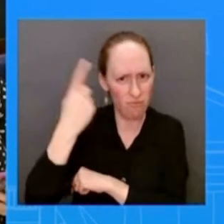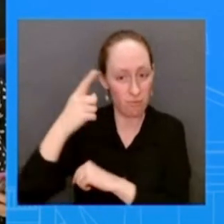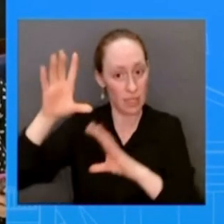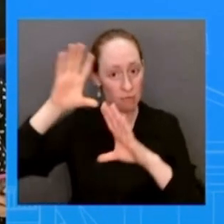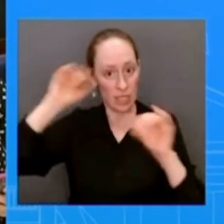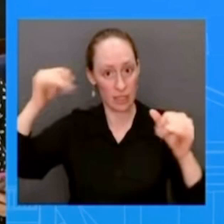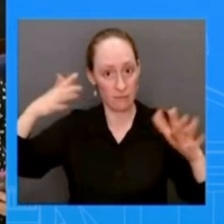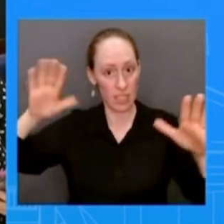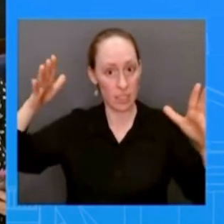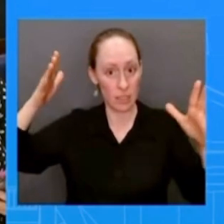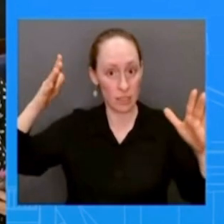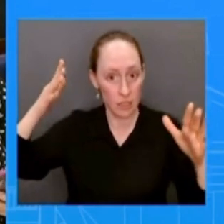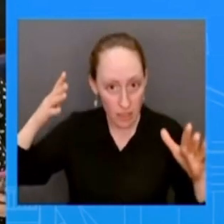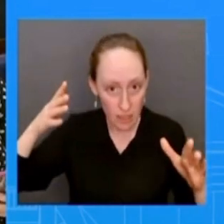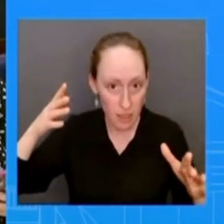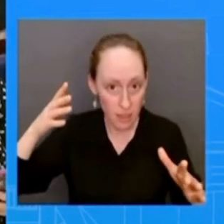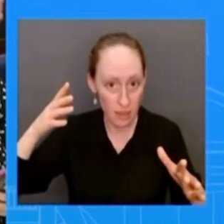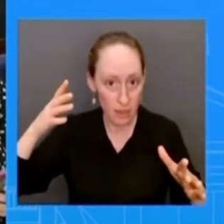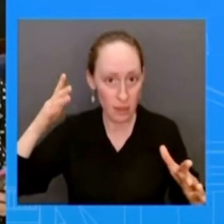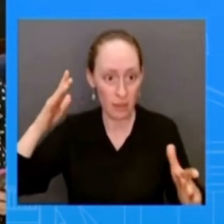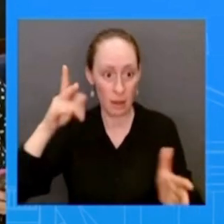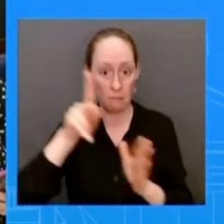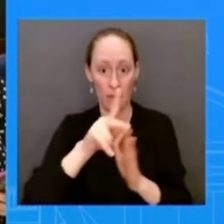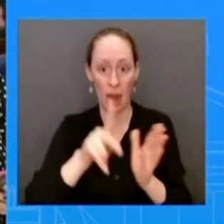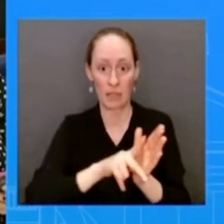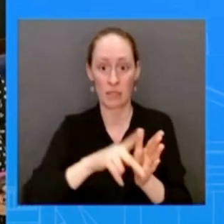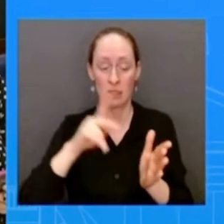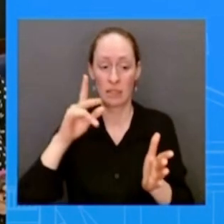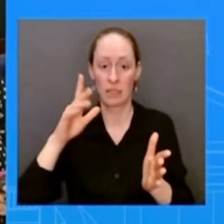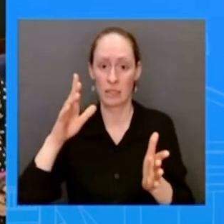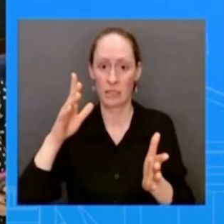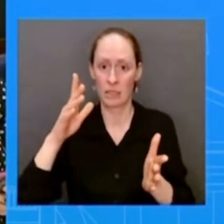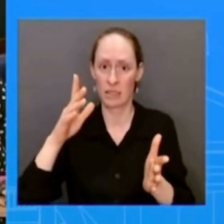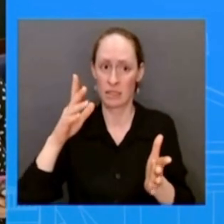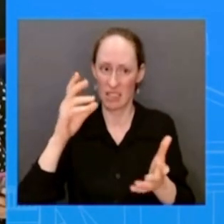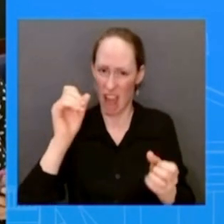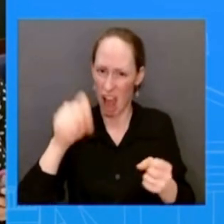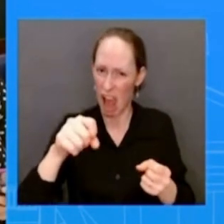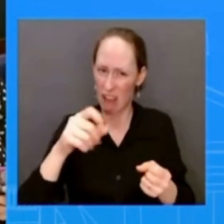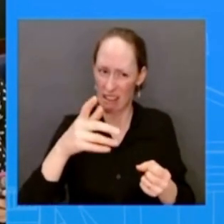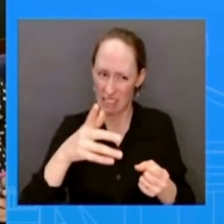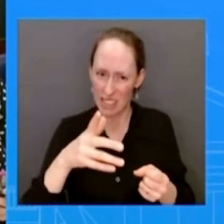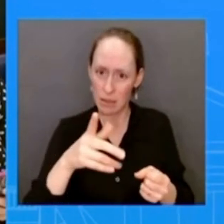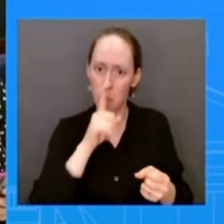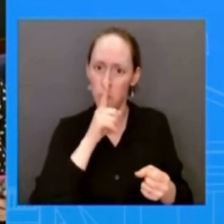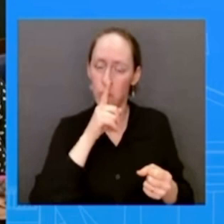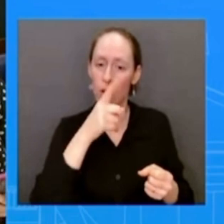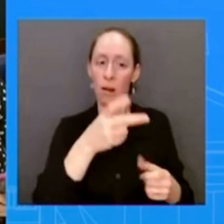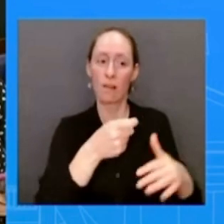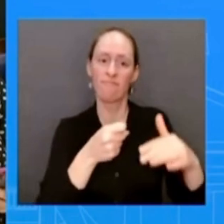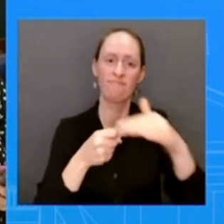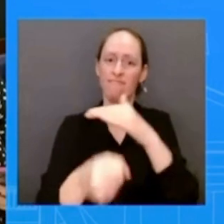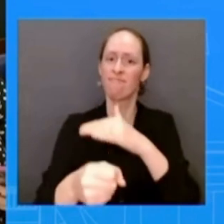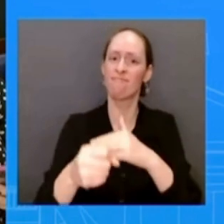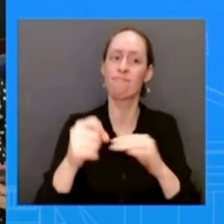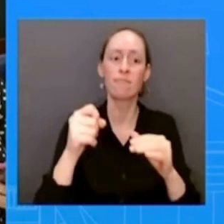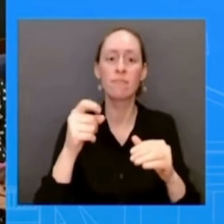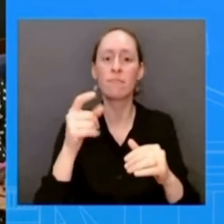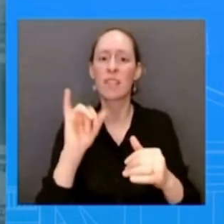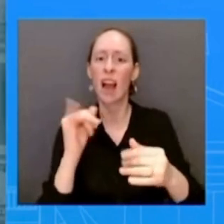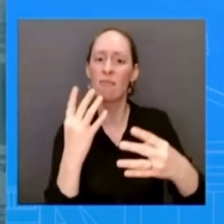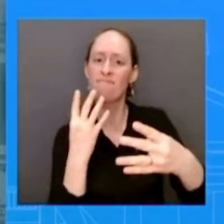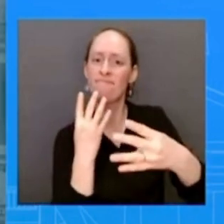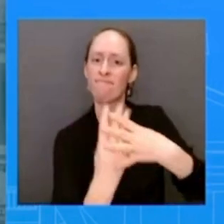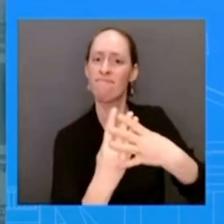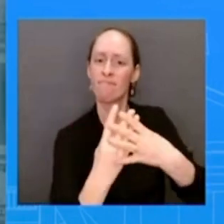as a candidate he said we should not be locking people up you aren't ruling it out either so why is this even being considered as a possible option now i'm just not